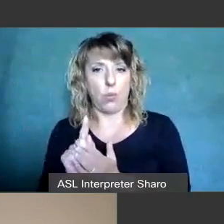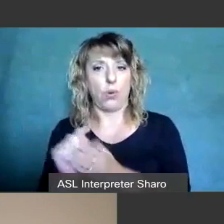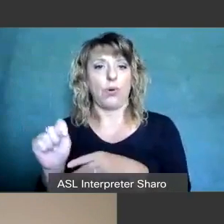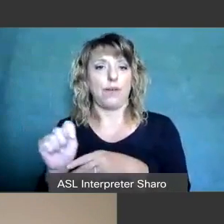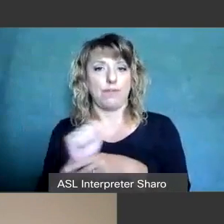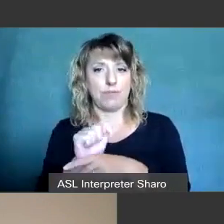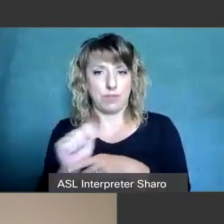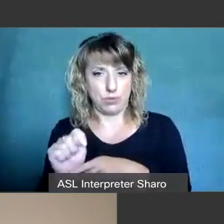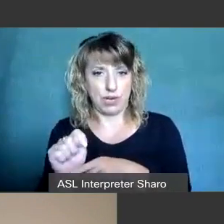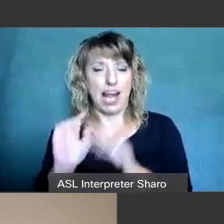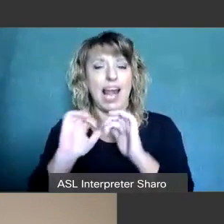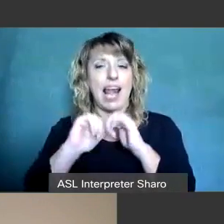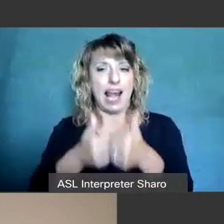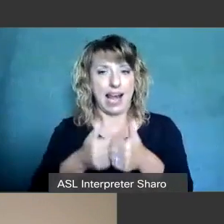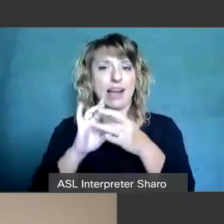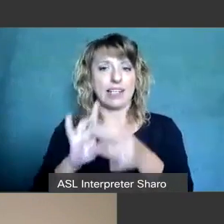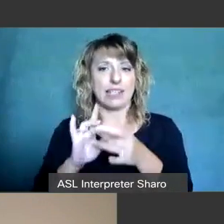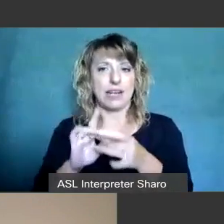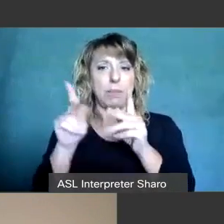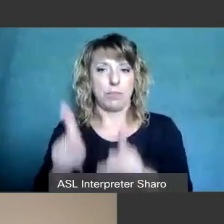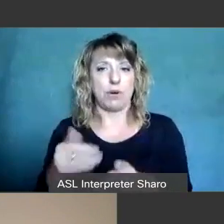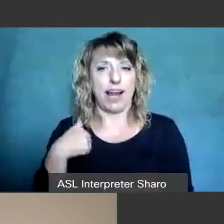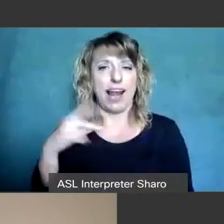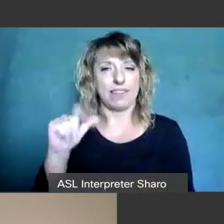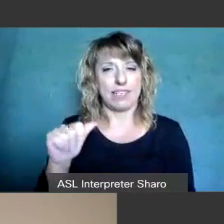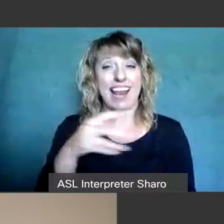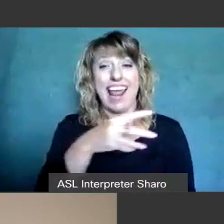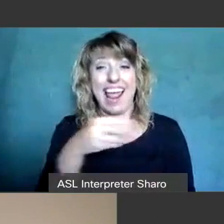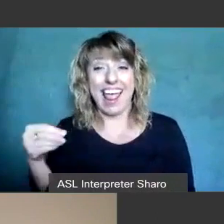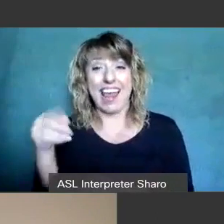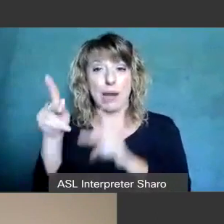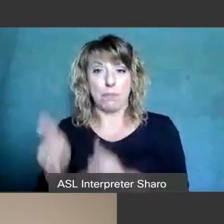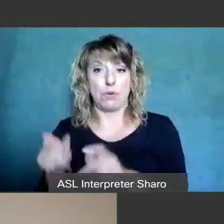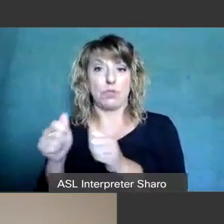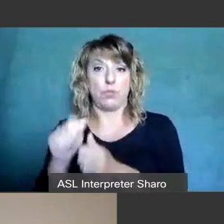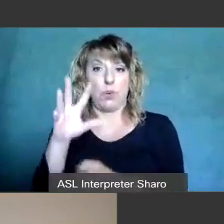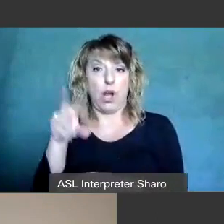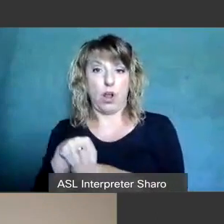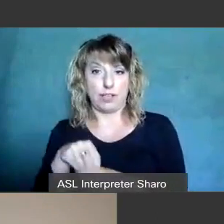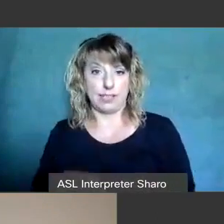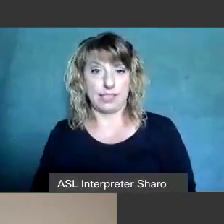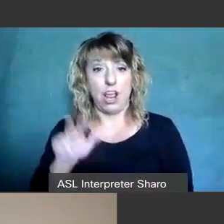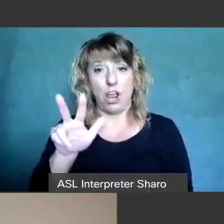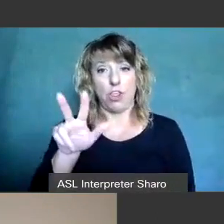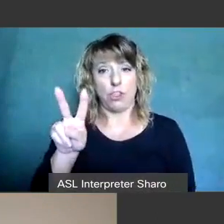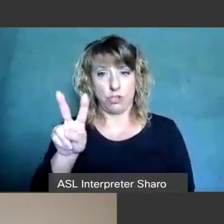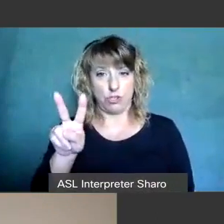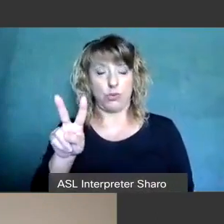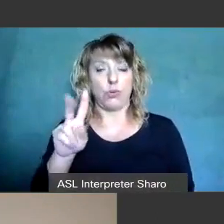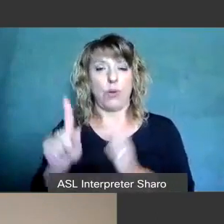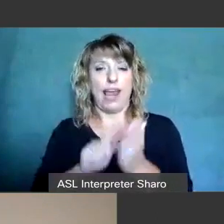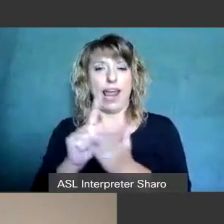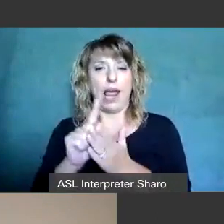on how to deal with persons with disabilities and persons with autism 32 hours every six years